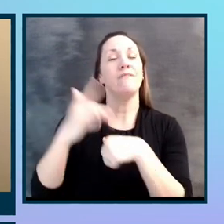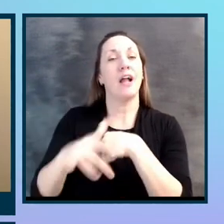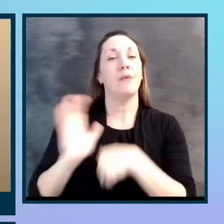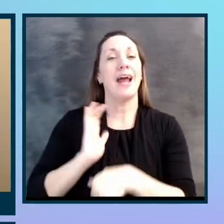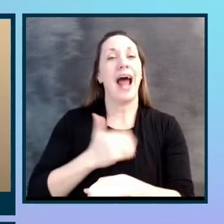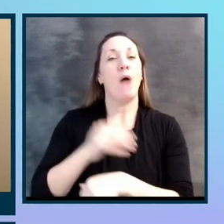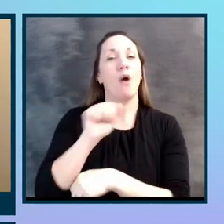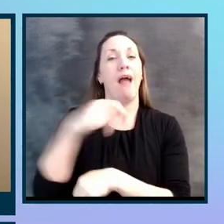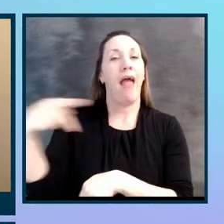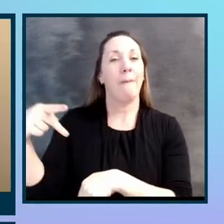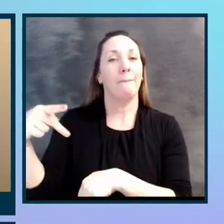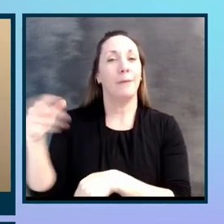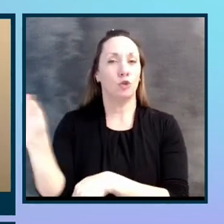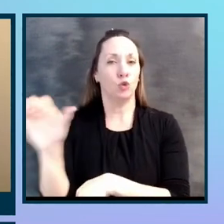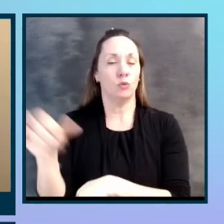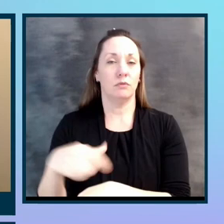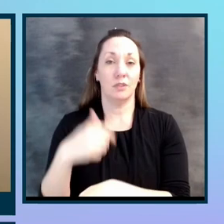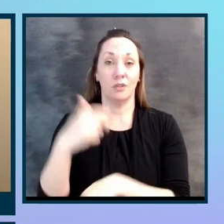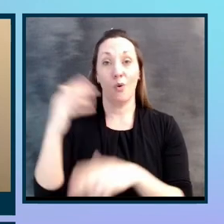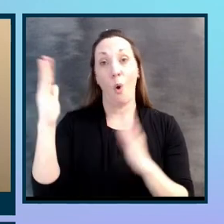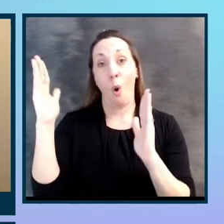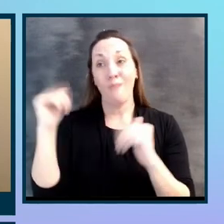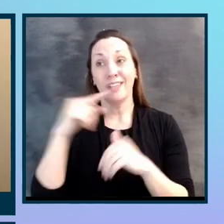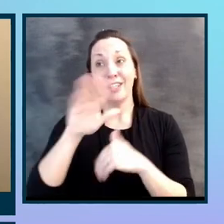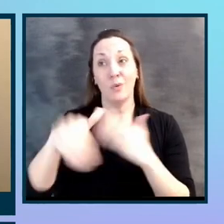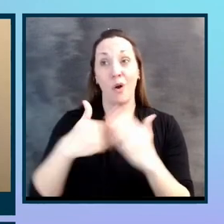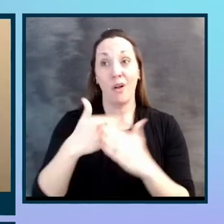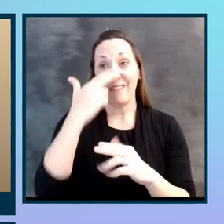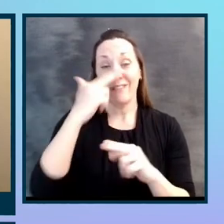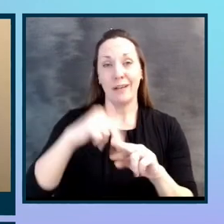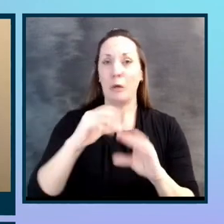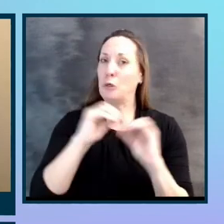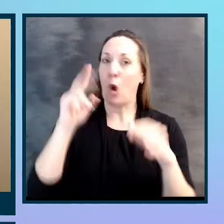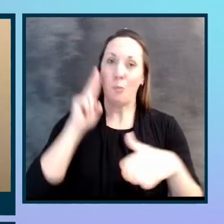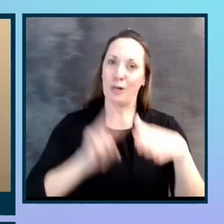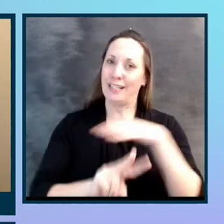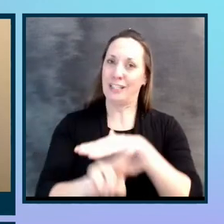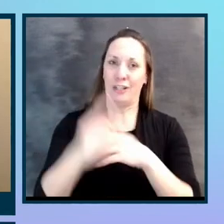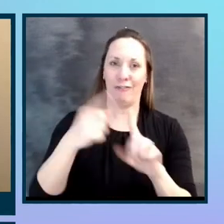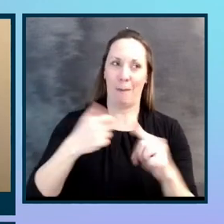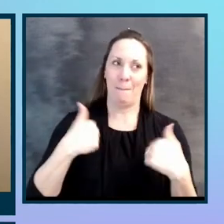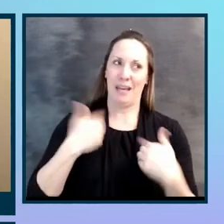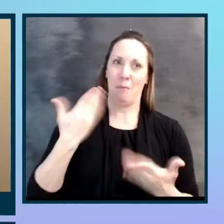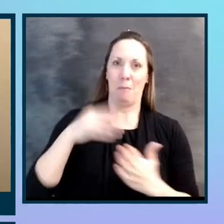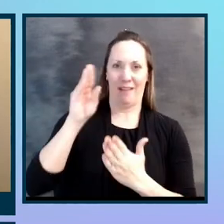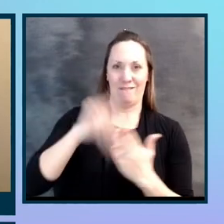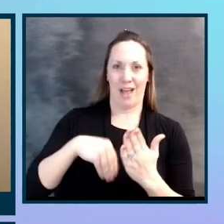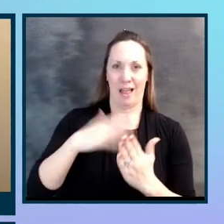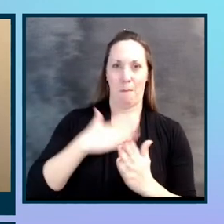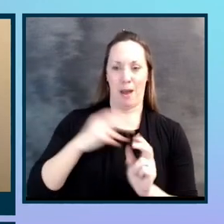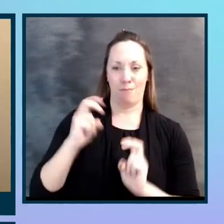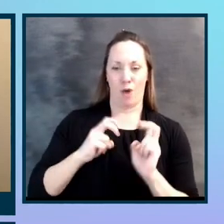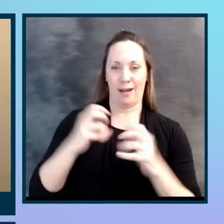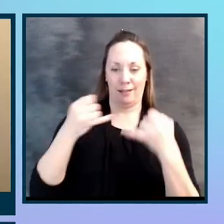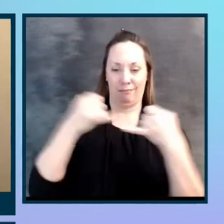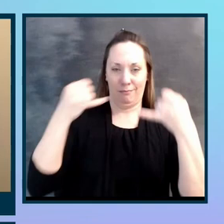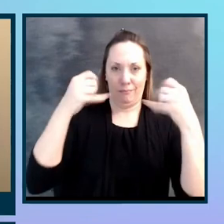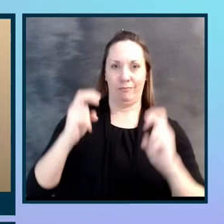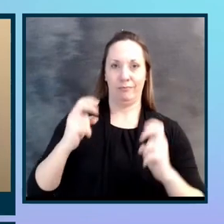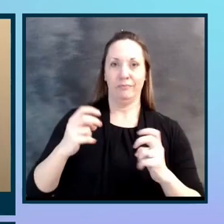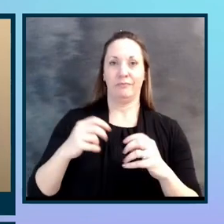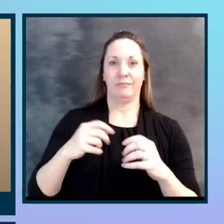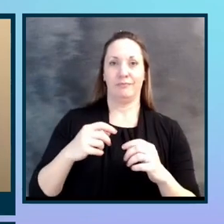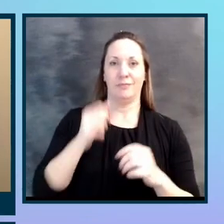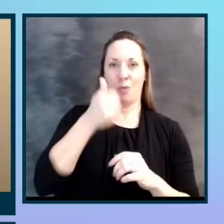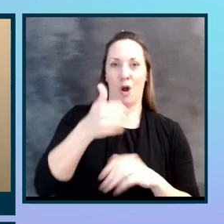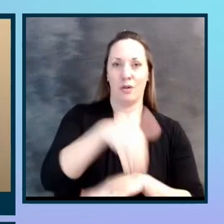everybody has fun. Um, no predictions on my end. I'll probably fill out my bracket tomorrow night and yeah. Yeah. I think Villanova